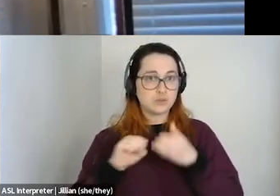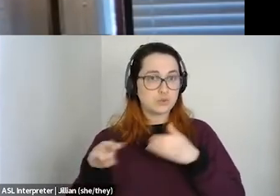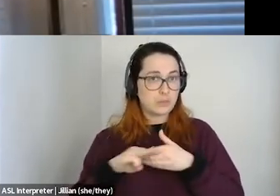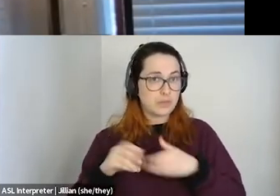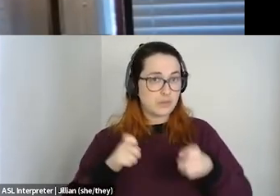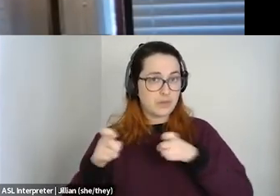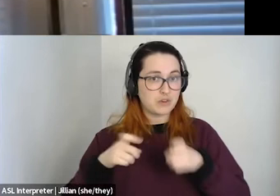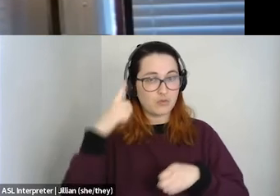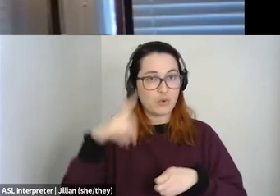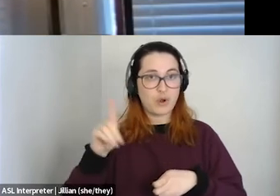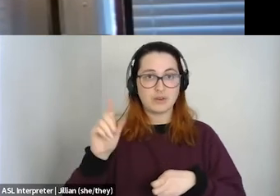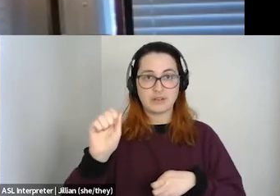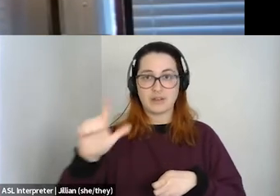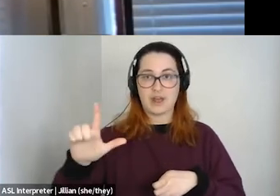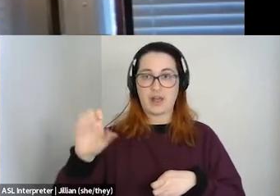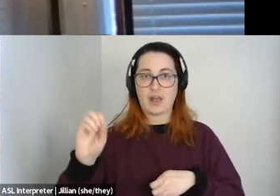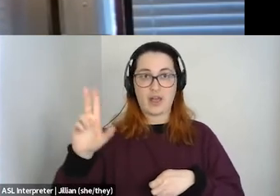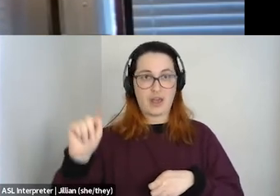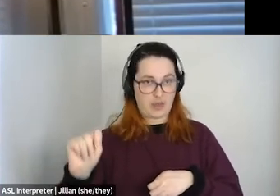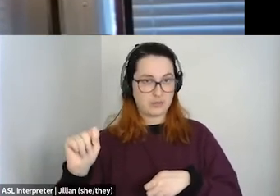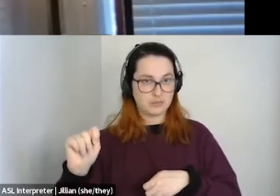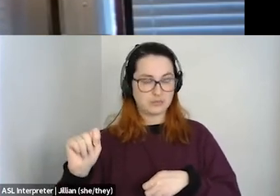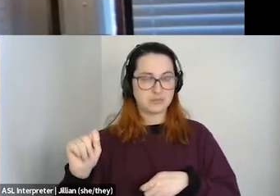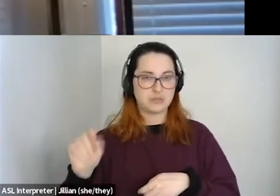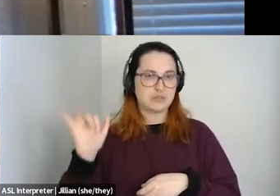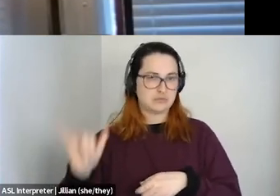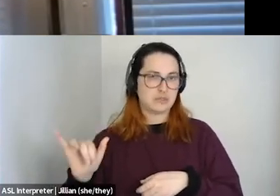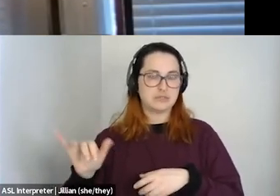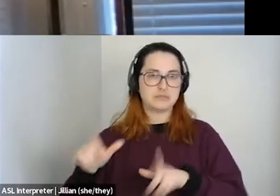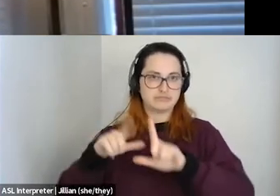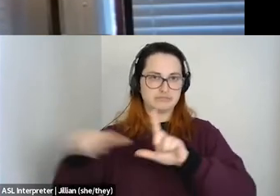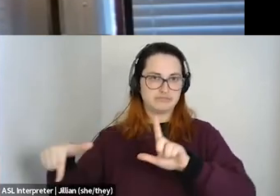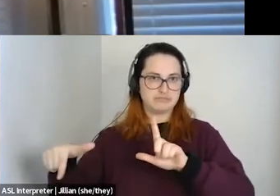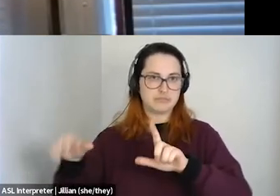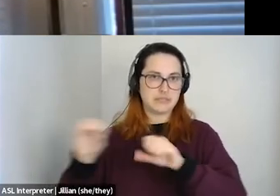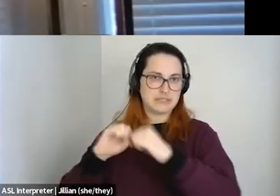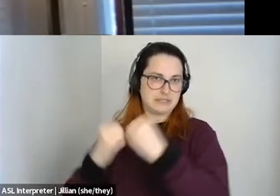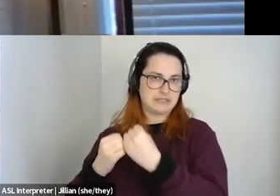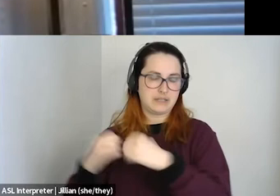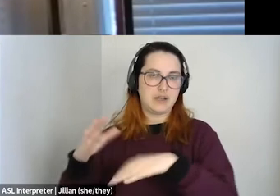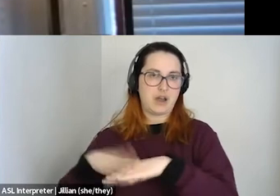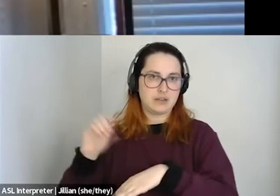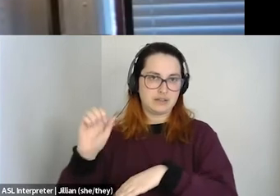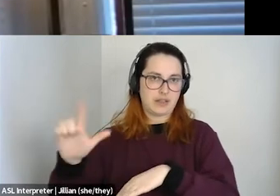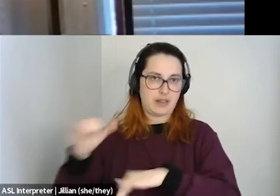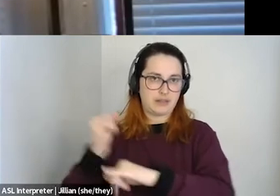for Dal Out, which is the 2SLGBTQIA plus society on Dalhousie campus.